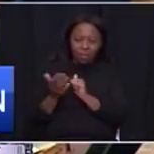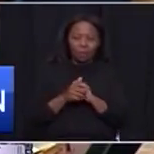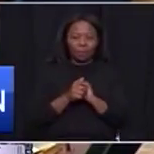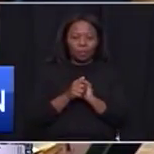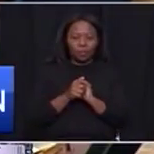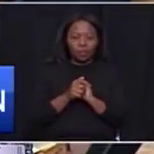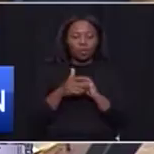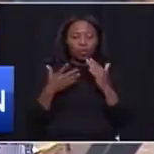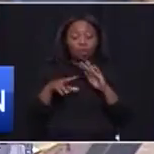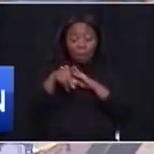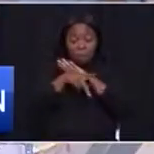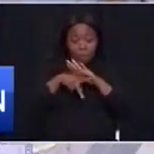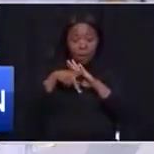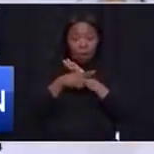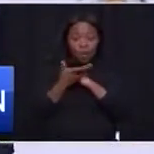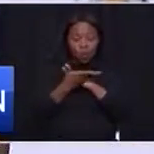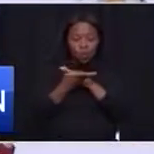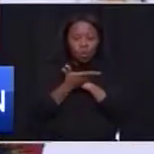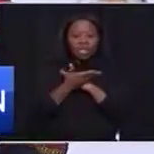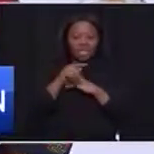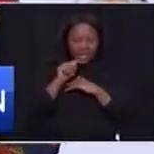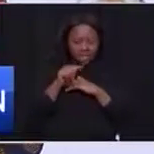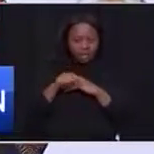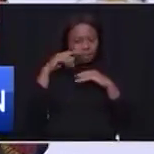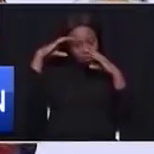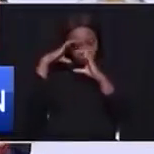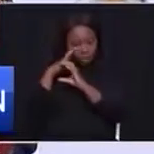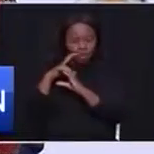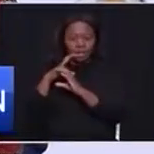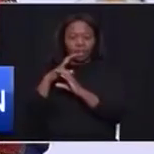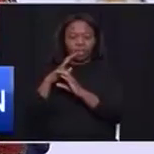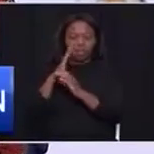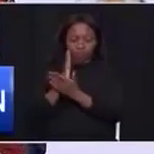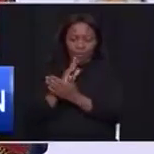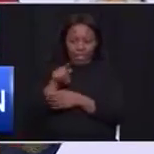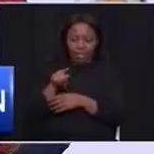So, primary education is going to be a key focus. So, what do I want from you, MEC Lisufi?